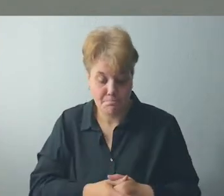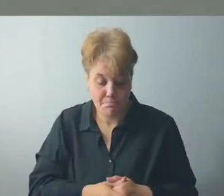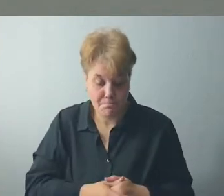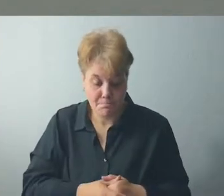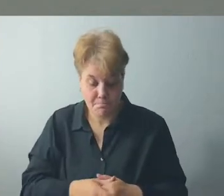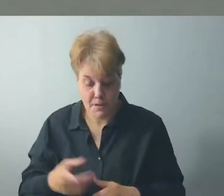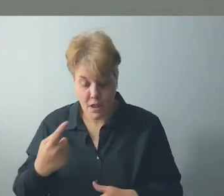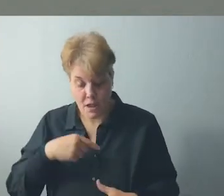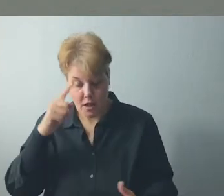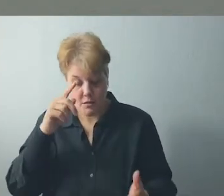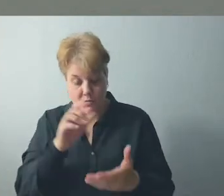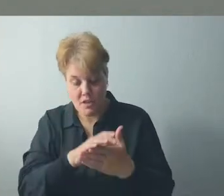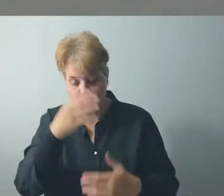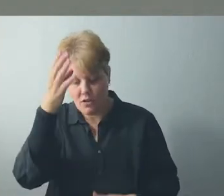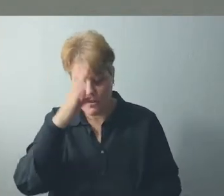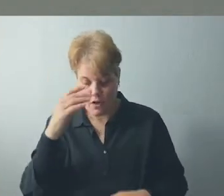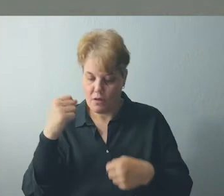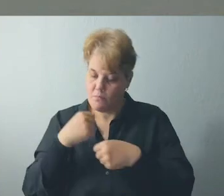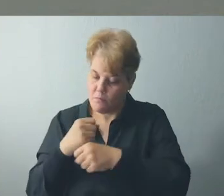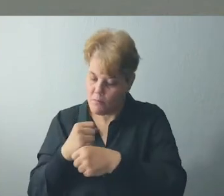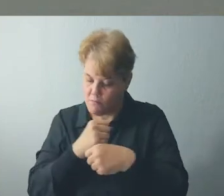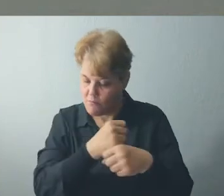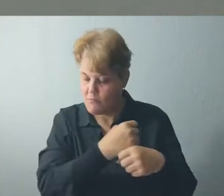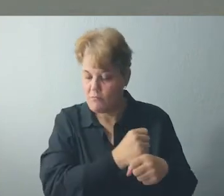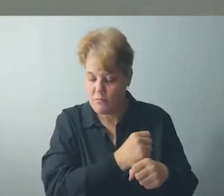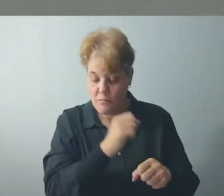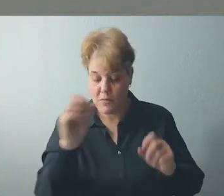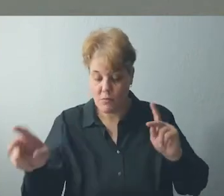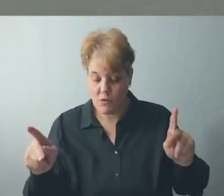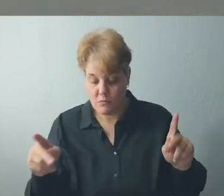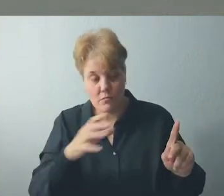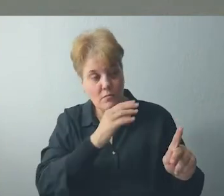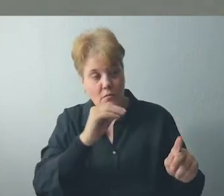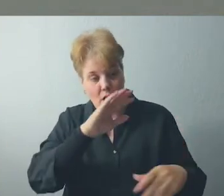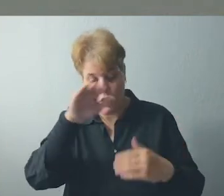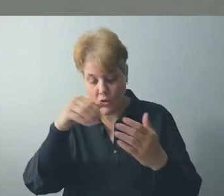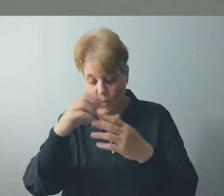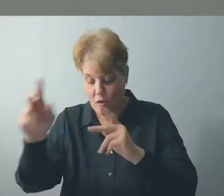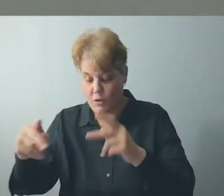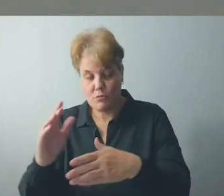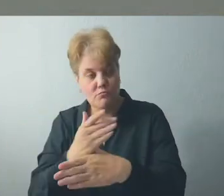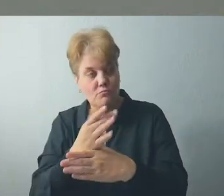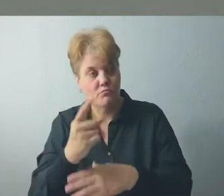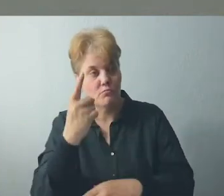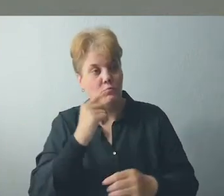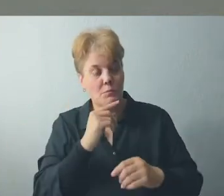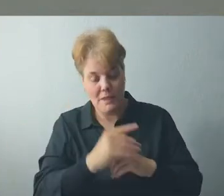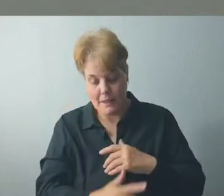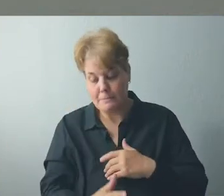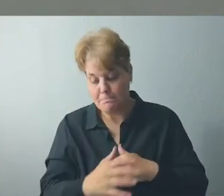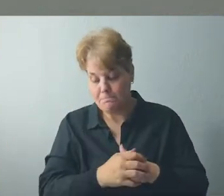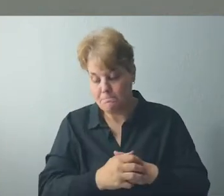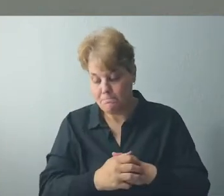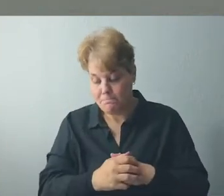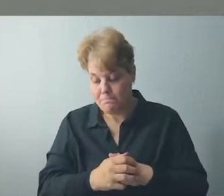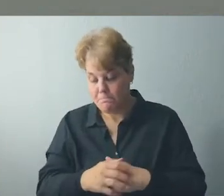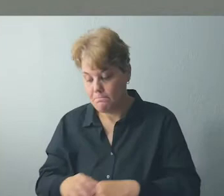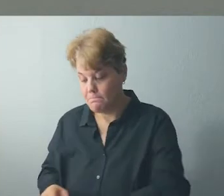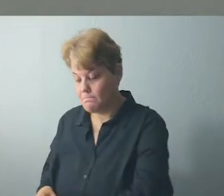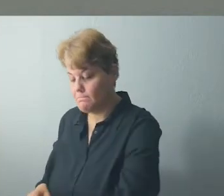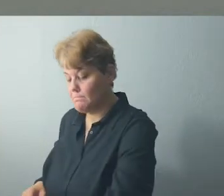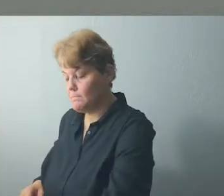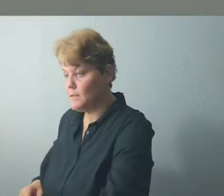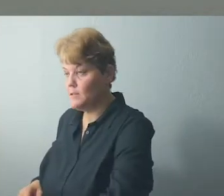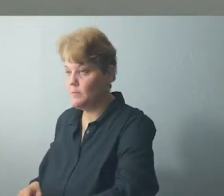Let me, for a moment, sound like your high school civics teacher. I want to look back at some of the things we've accomplished. In regard to our